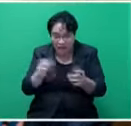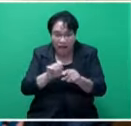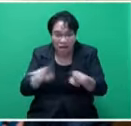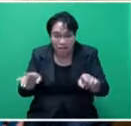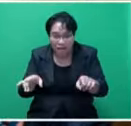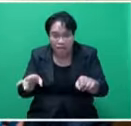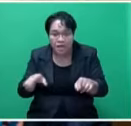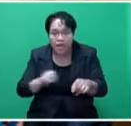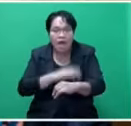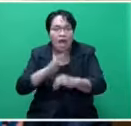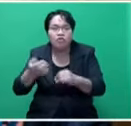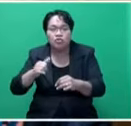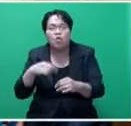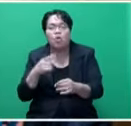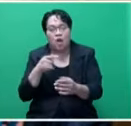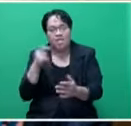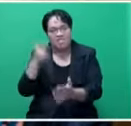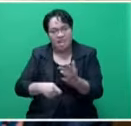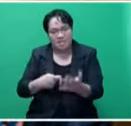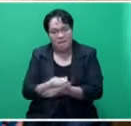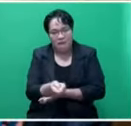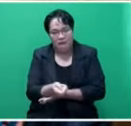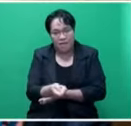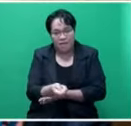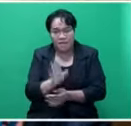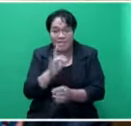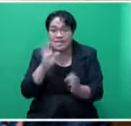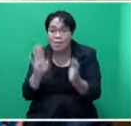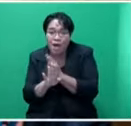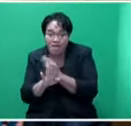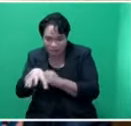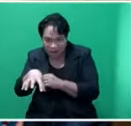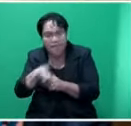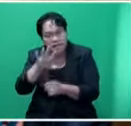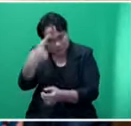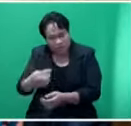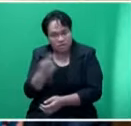the end users are the tech space. Let the private sector foot that.